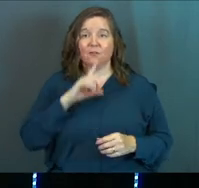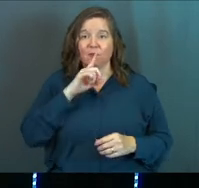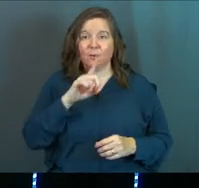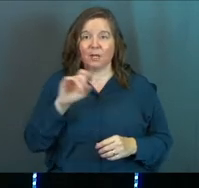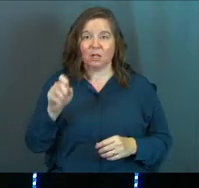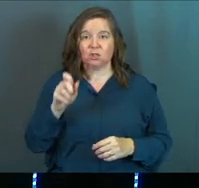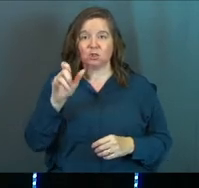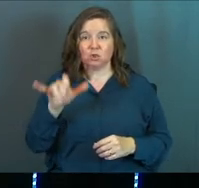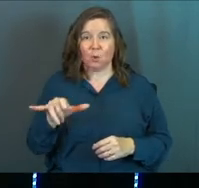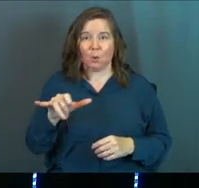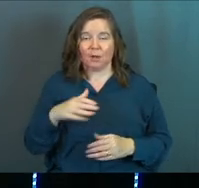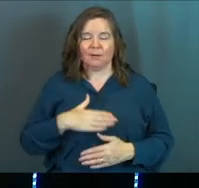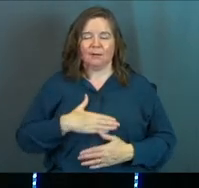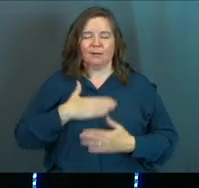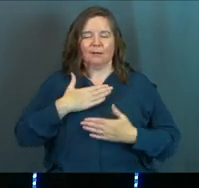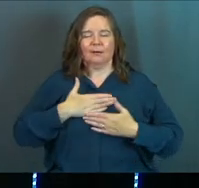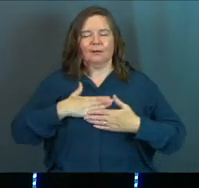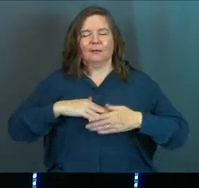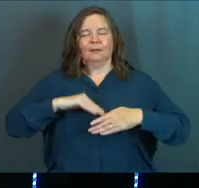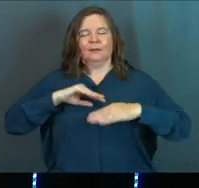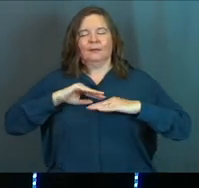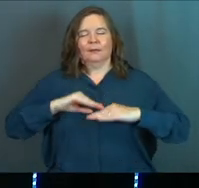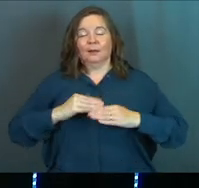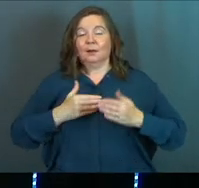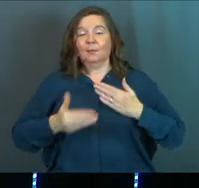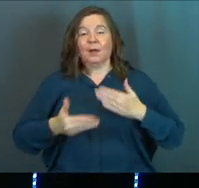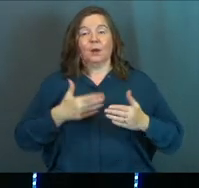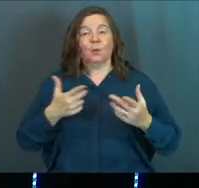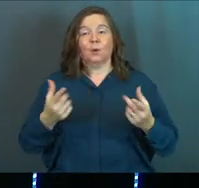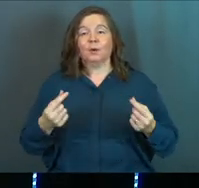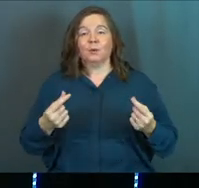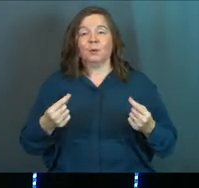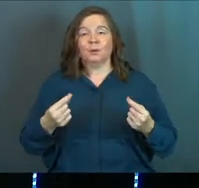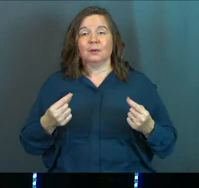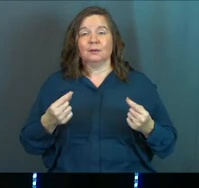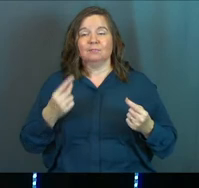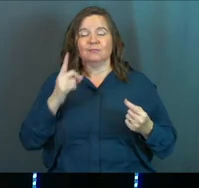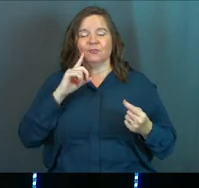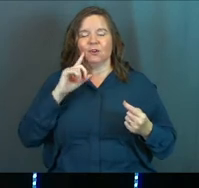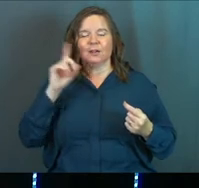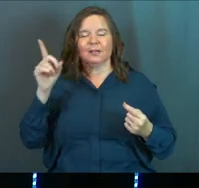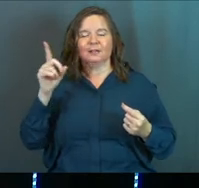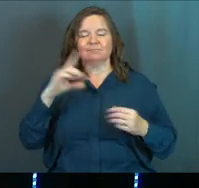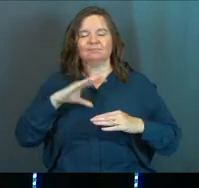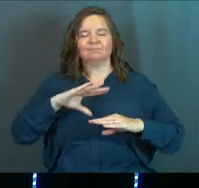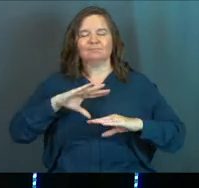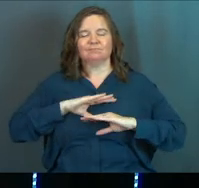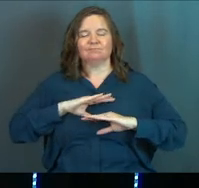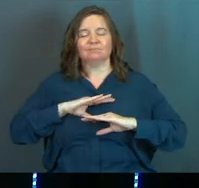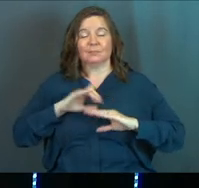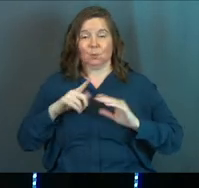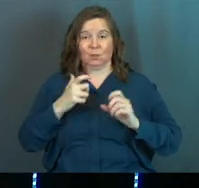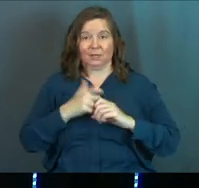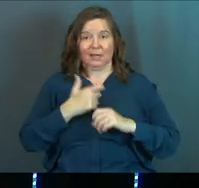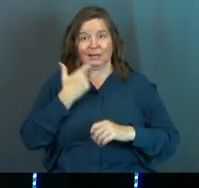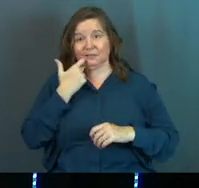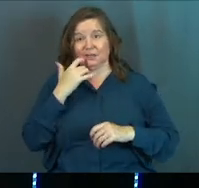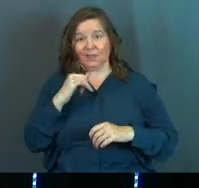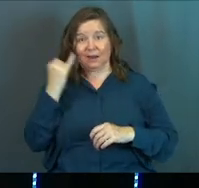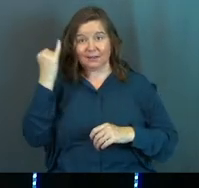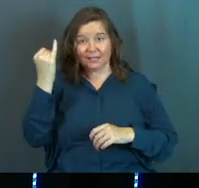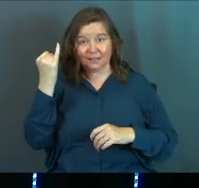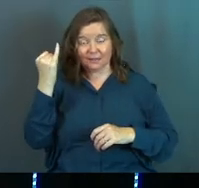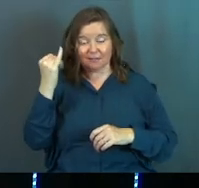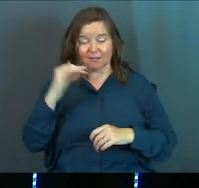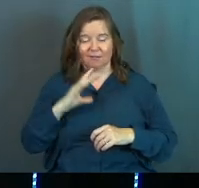real joy, is coming to a space where no matter what you're doing, it's for him. And once you get addicted to that